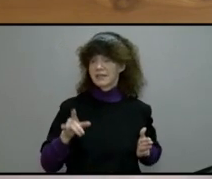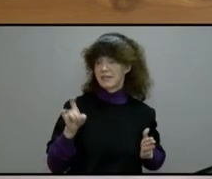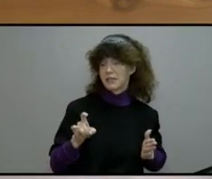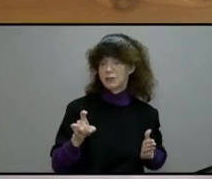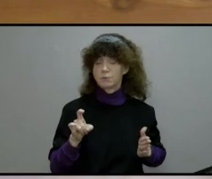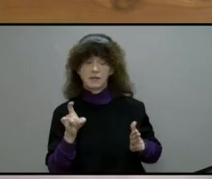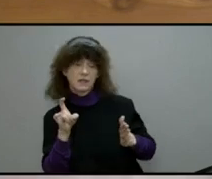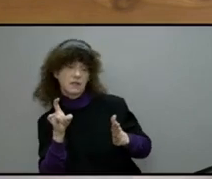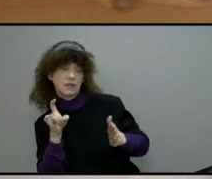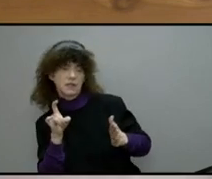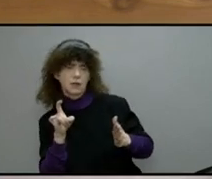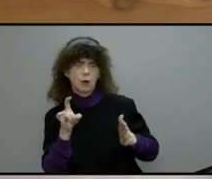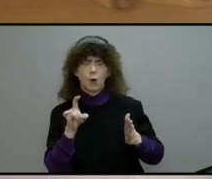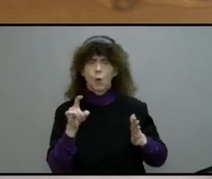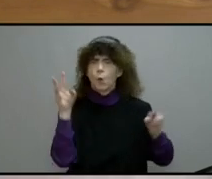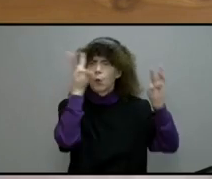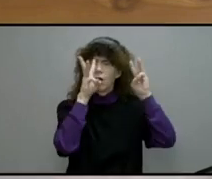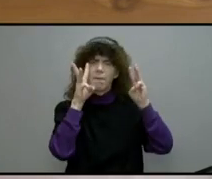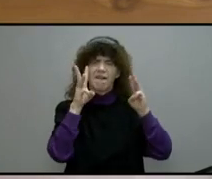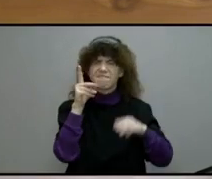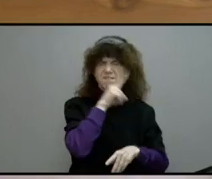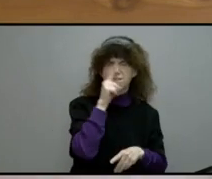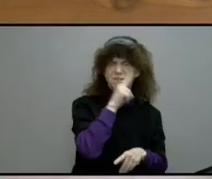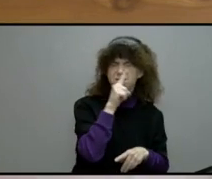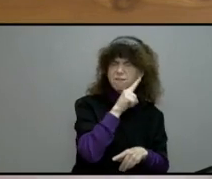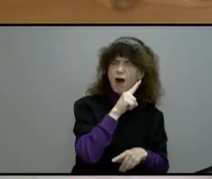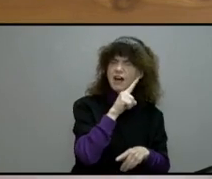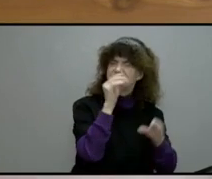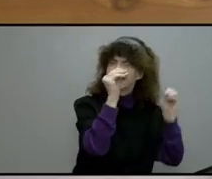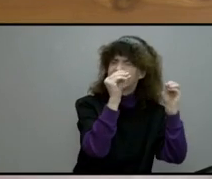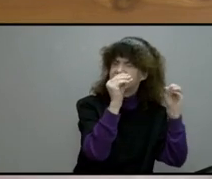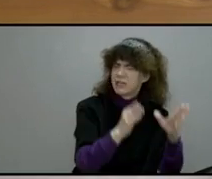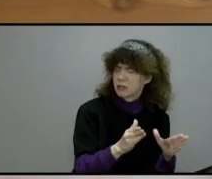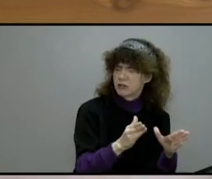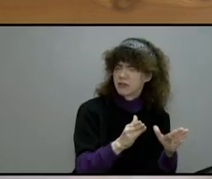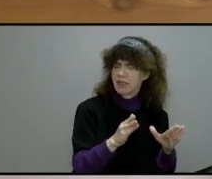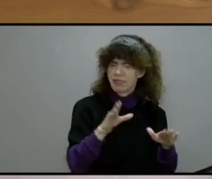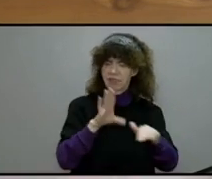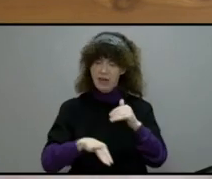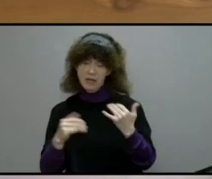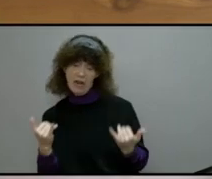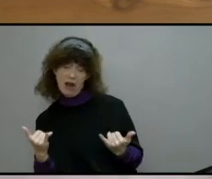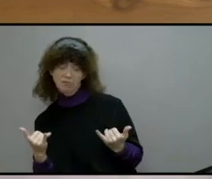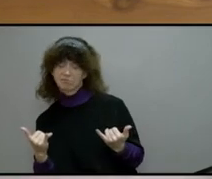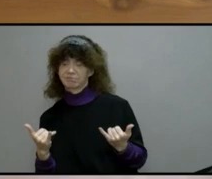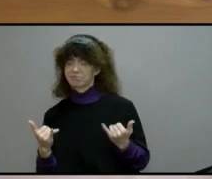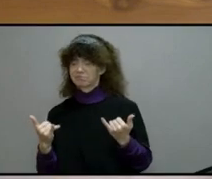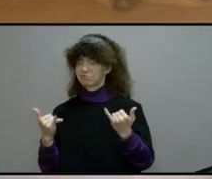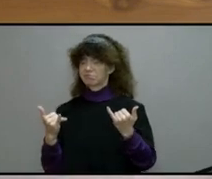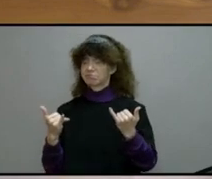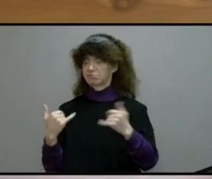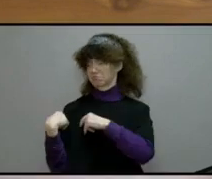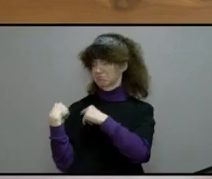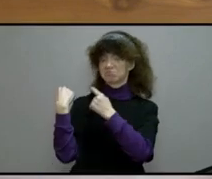care about false teachers than in the 21st century? Good question.